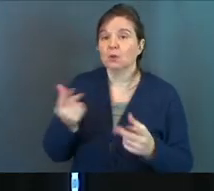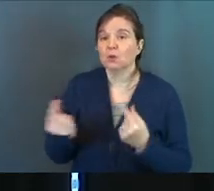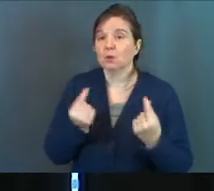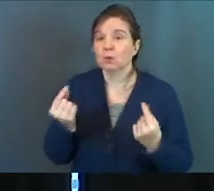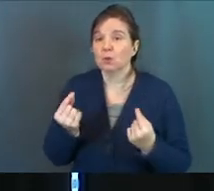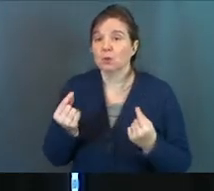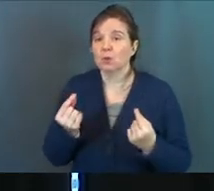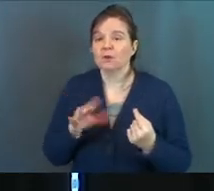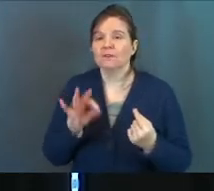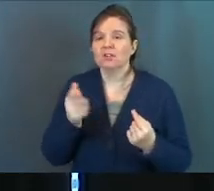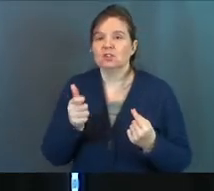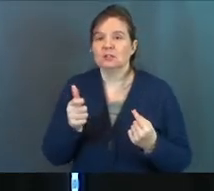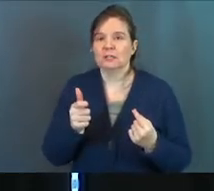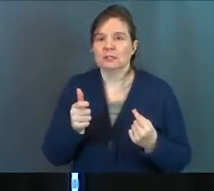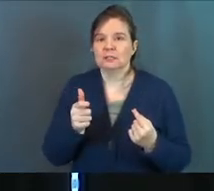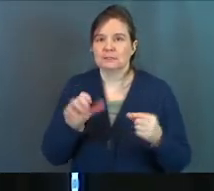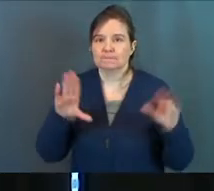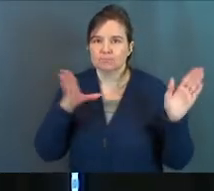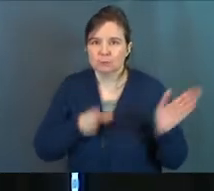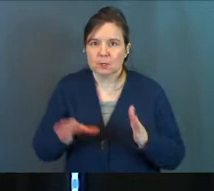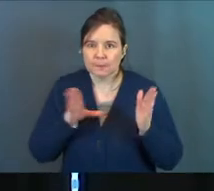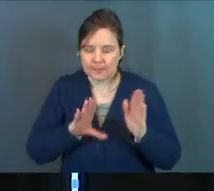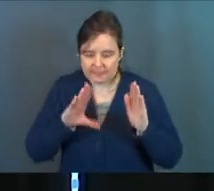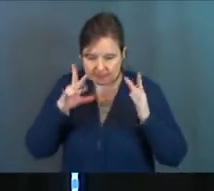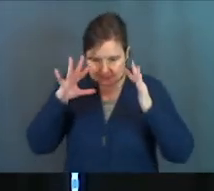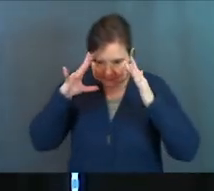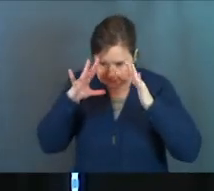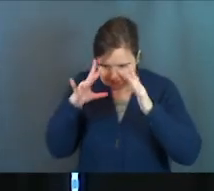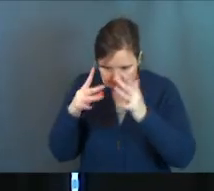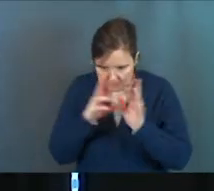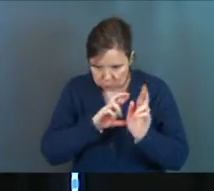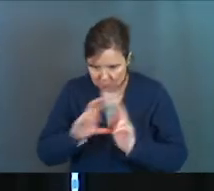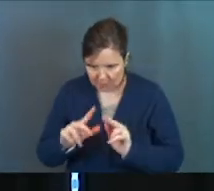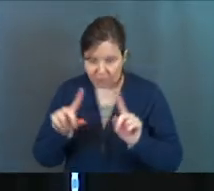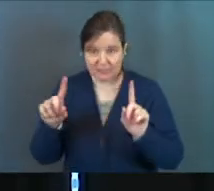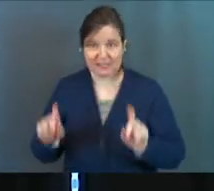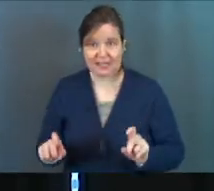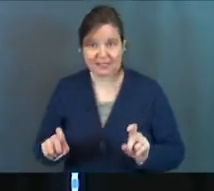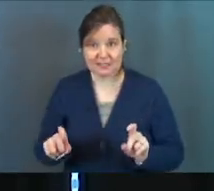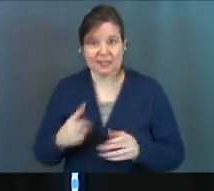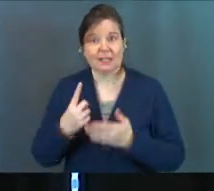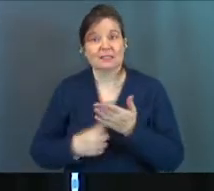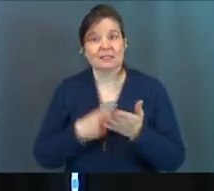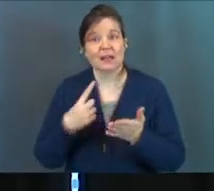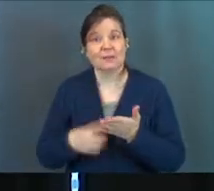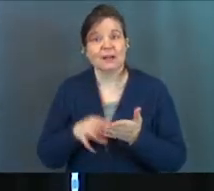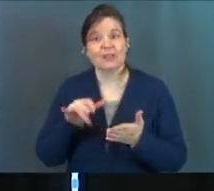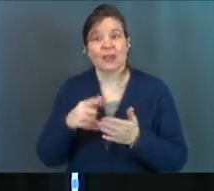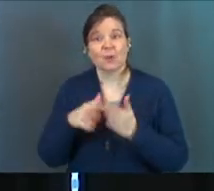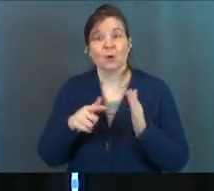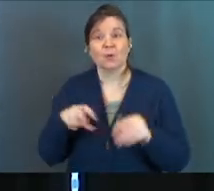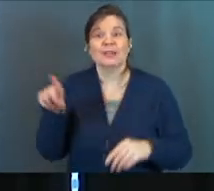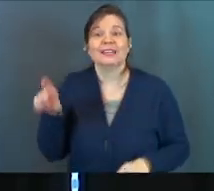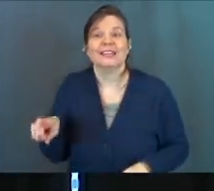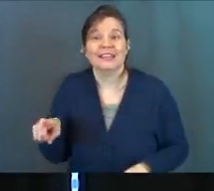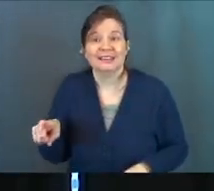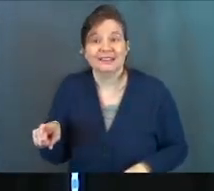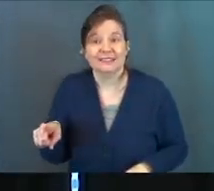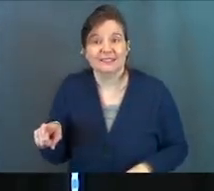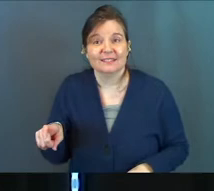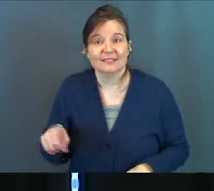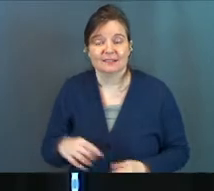yourself doing is you find yourself sharpening and leaning into the test. And sometimes that's what we need.